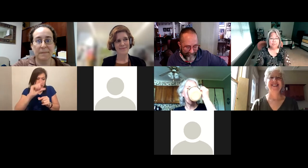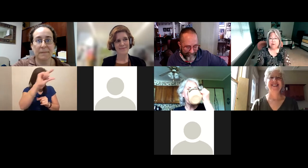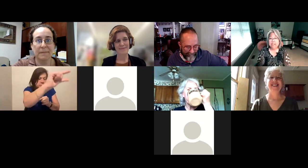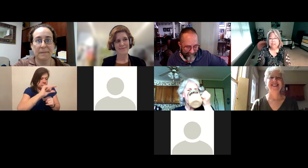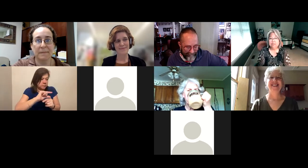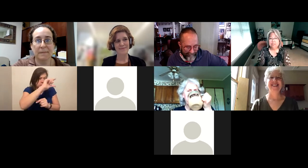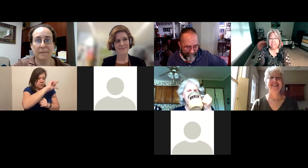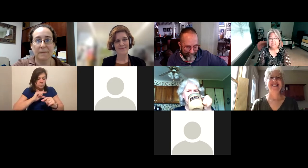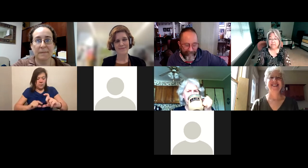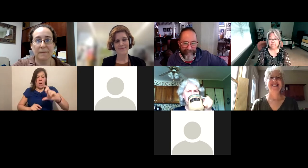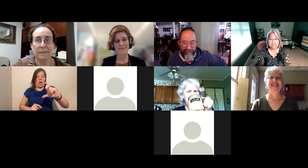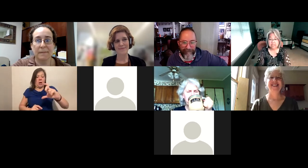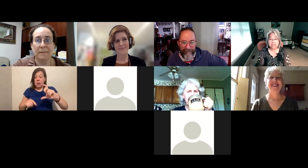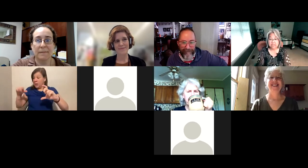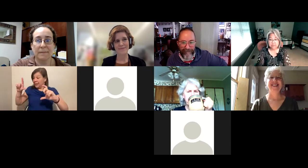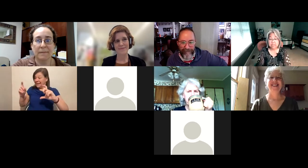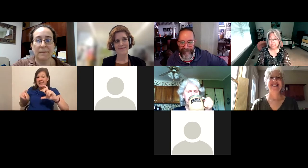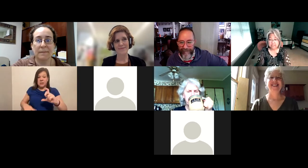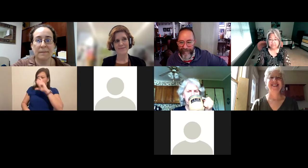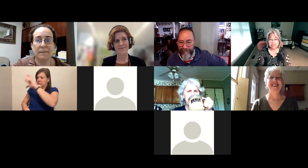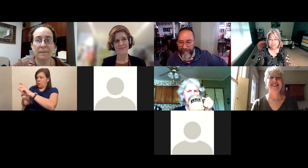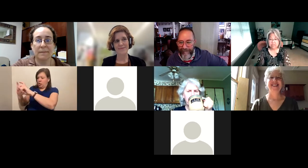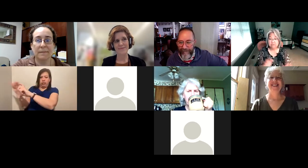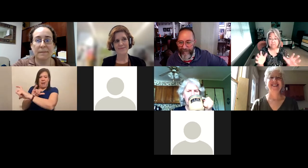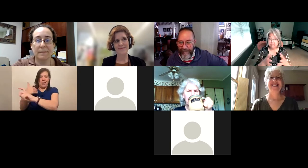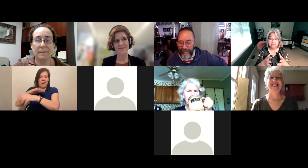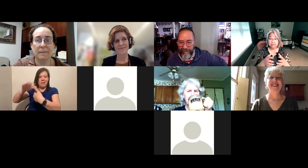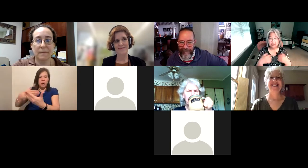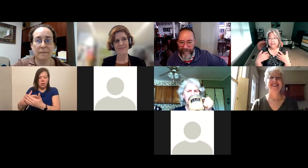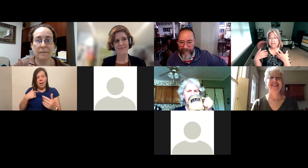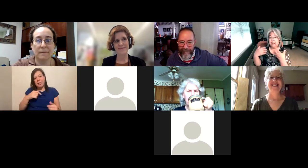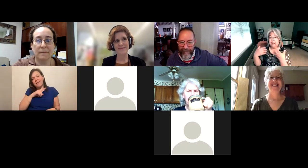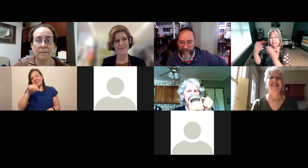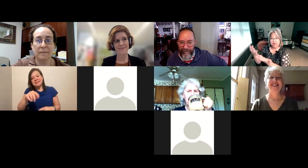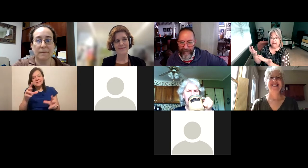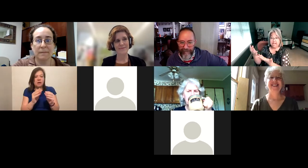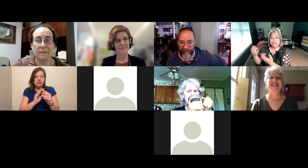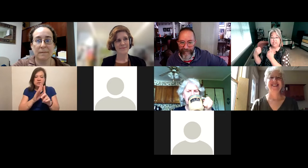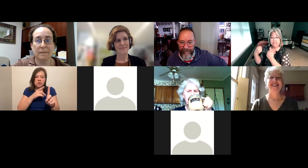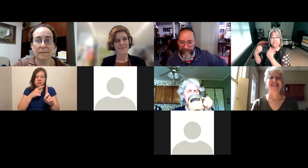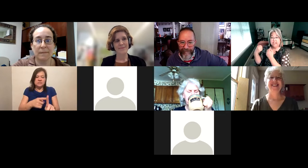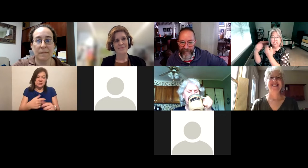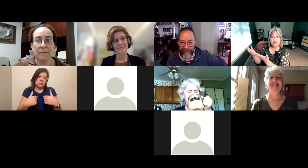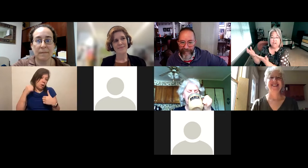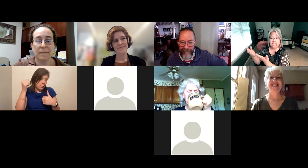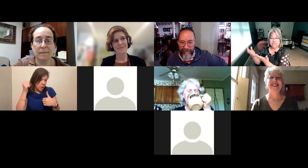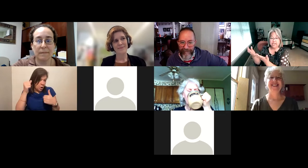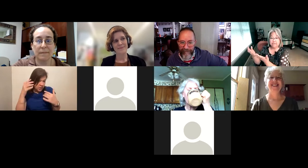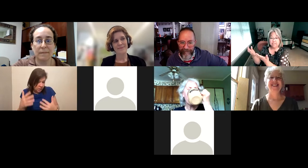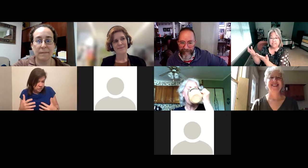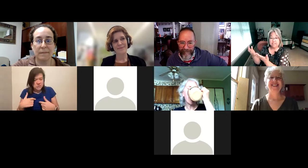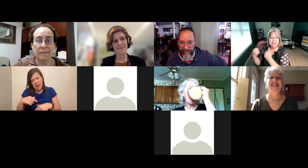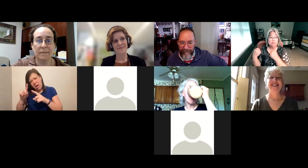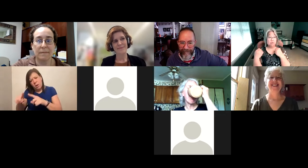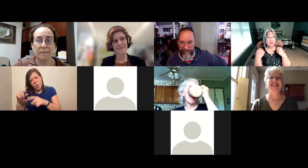You know, I love these conferences that are so specific to, you know, like, I'm an audiologist, and I can go to audiology